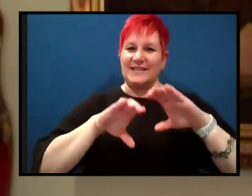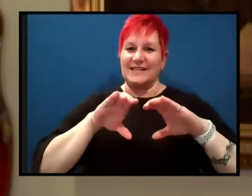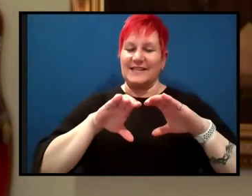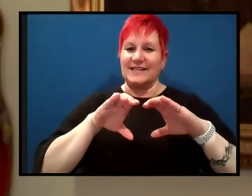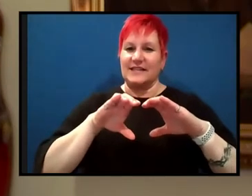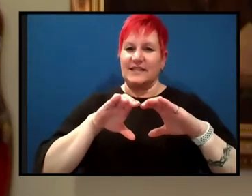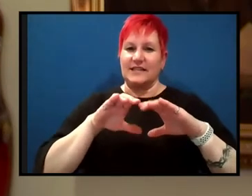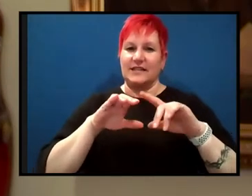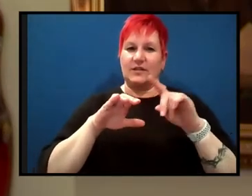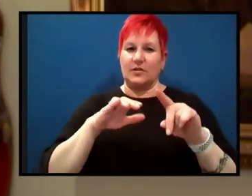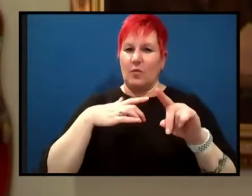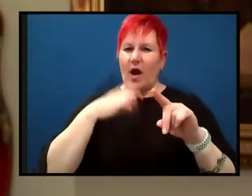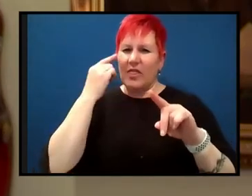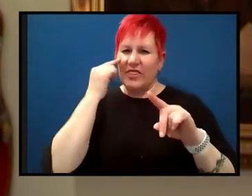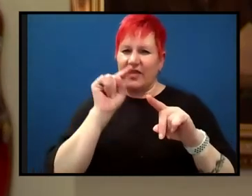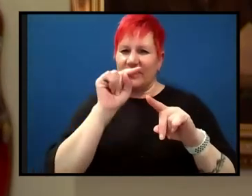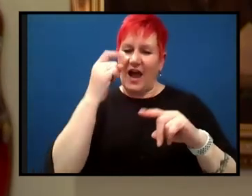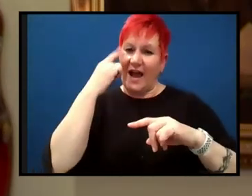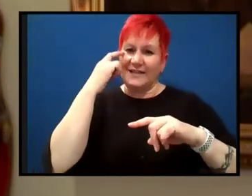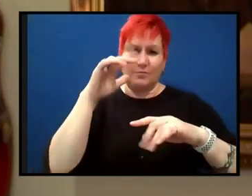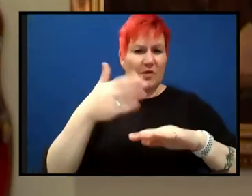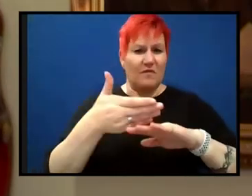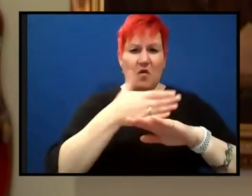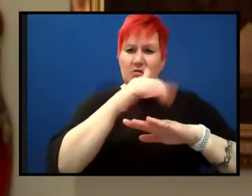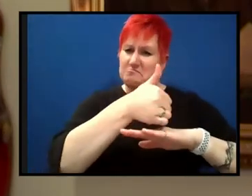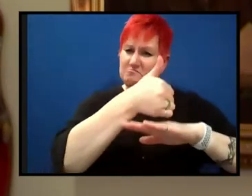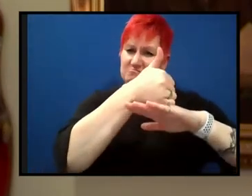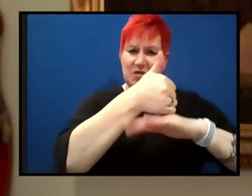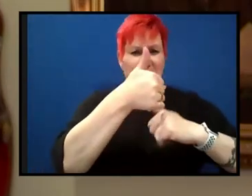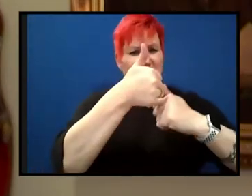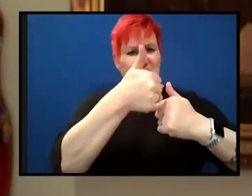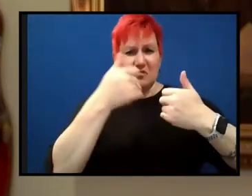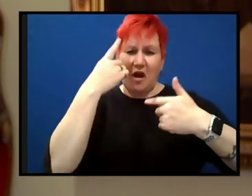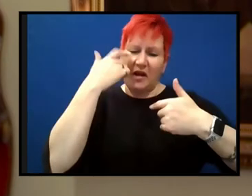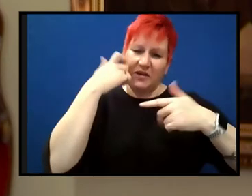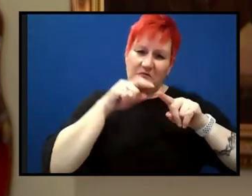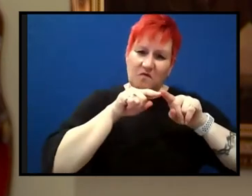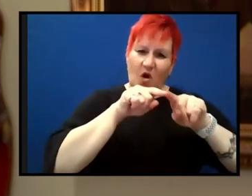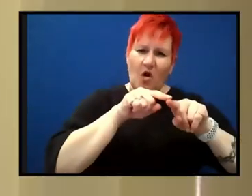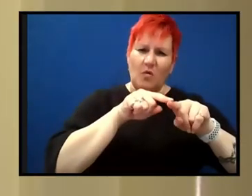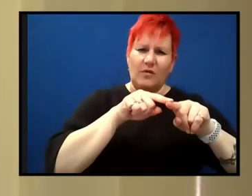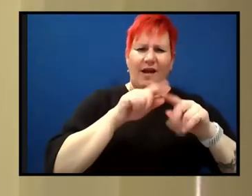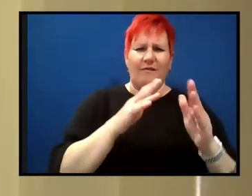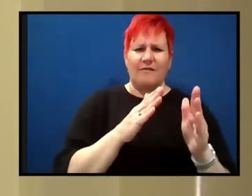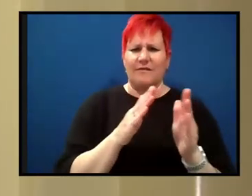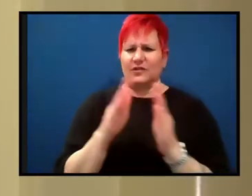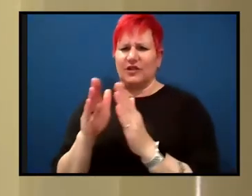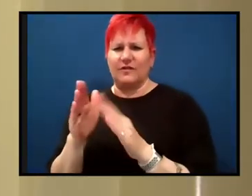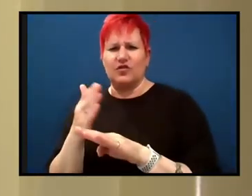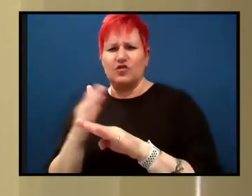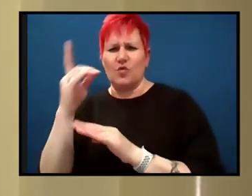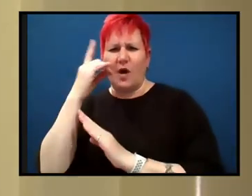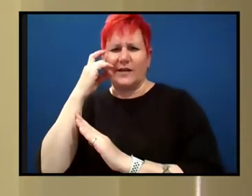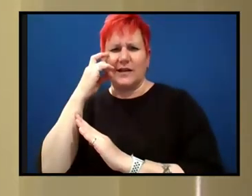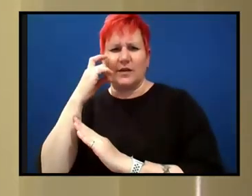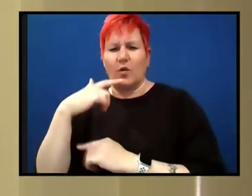this idea that was well established before they were even born, why, why this was an idea that appealed to you? Yeah, definitely. Well, it's something